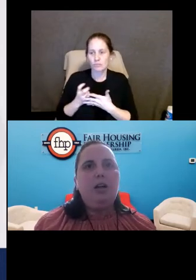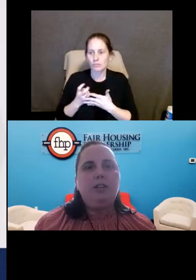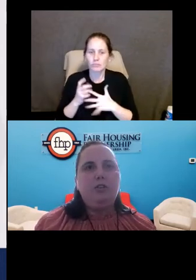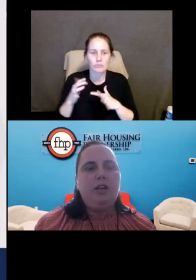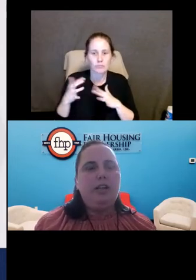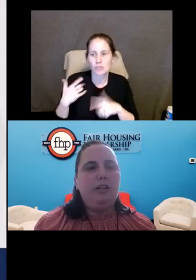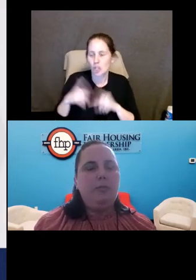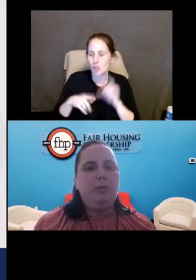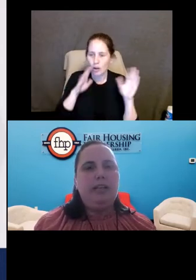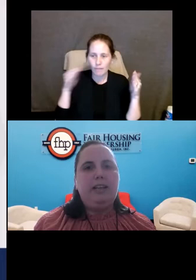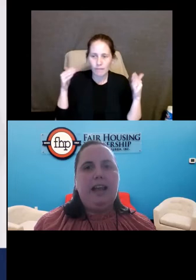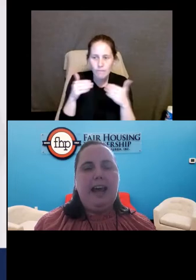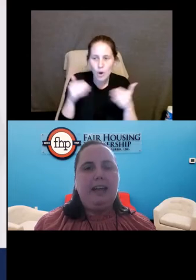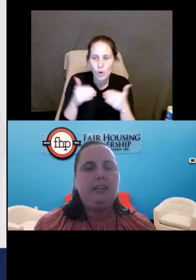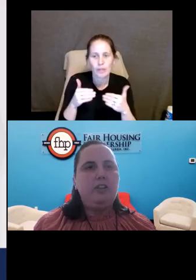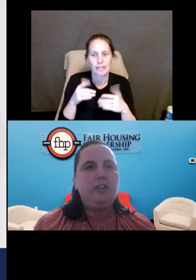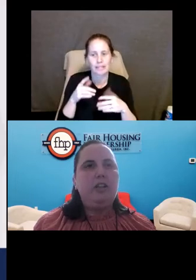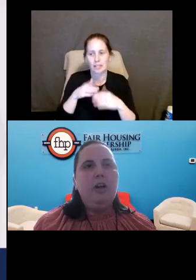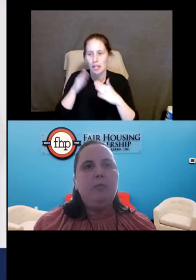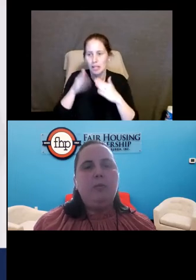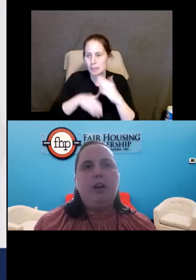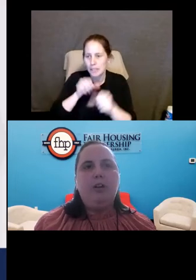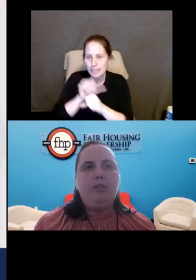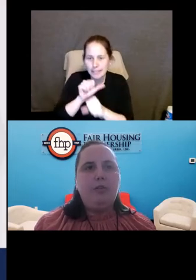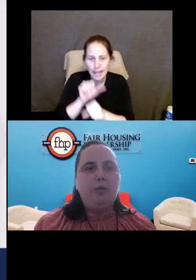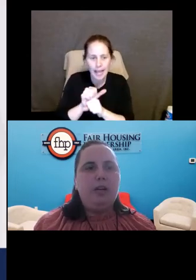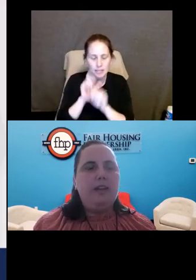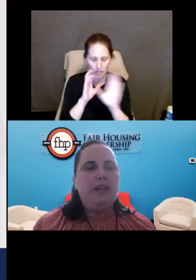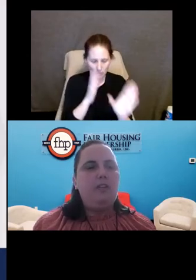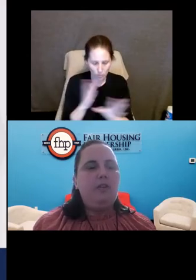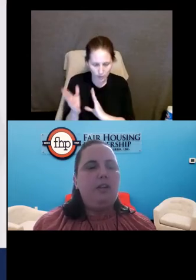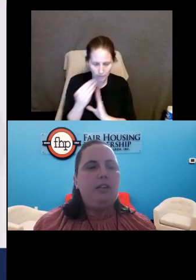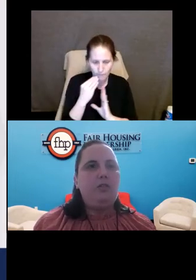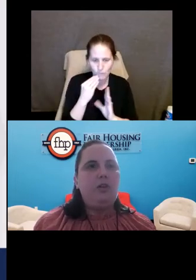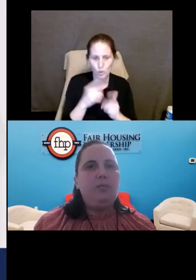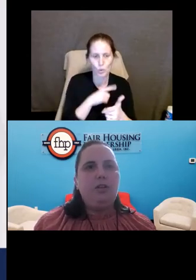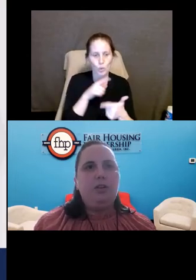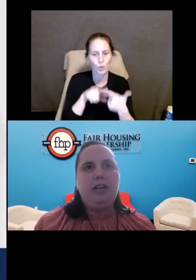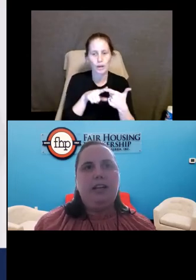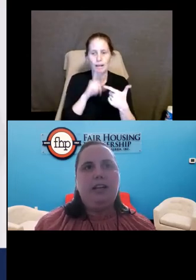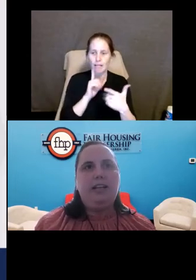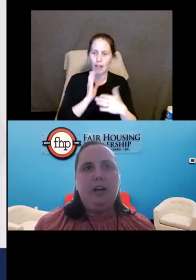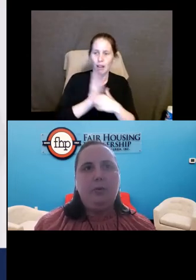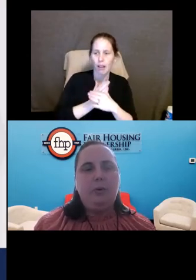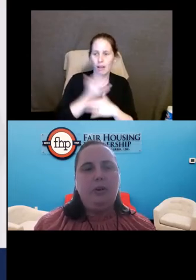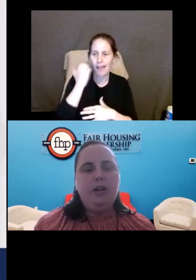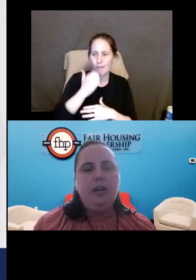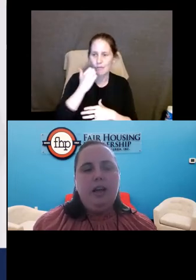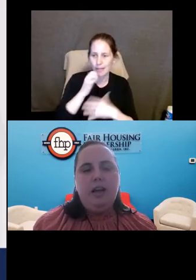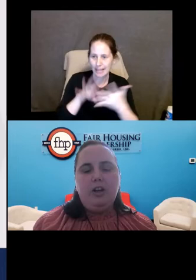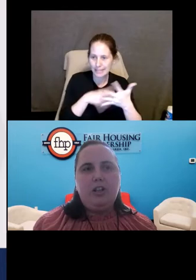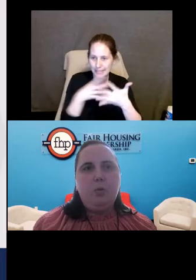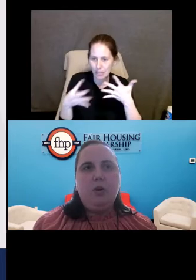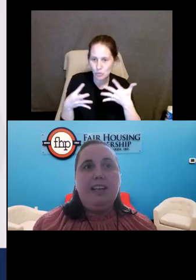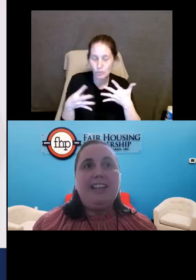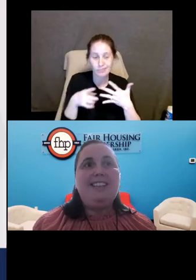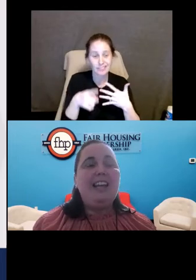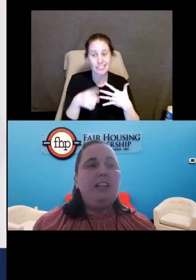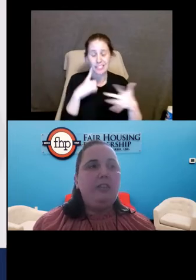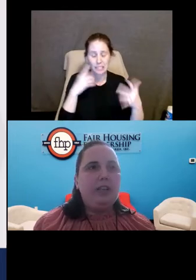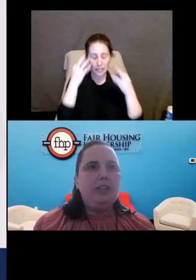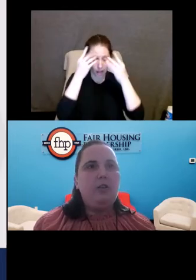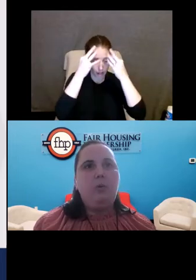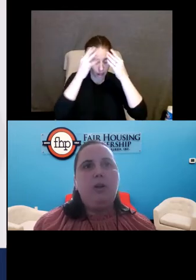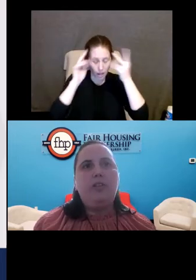time concentrating to complete a task, such as preparing food and that that disrupted her day-to-day schedule. Uh, she worried